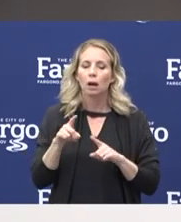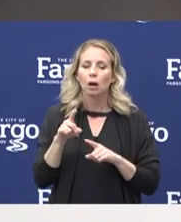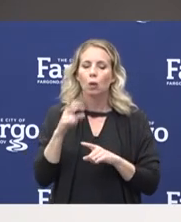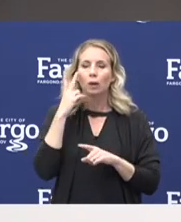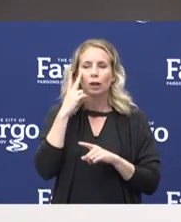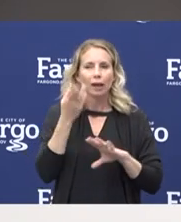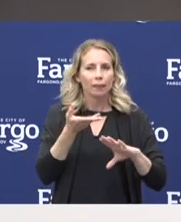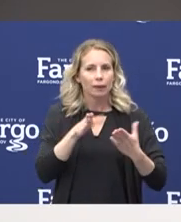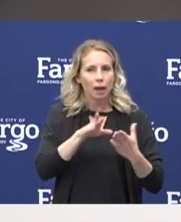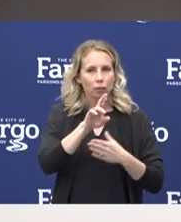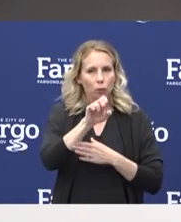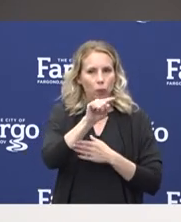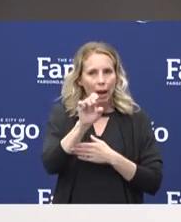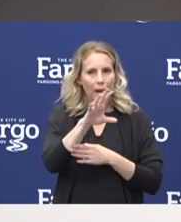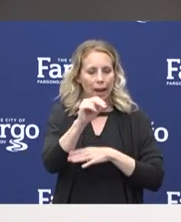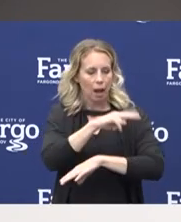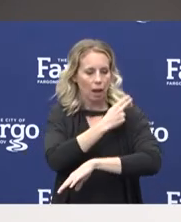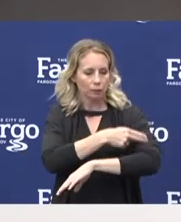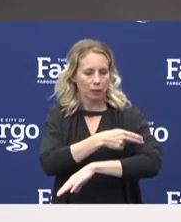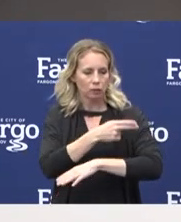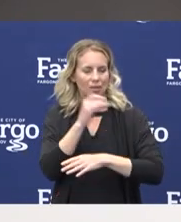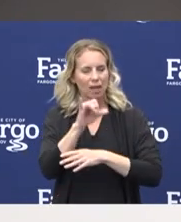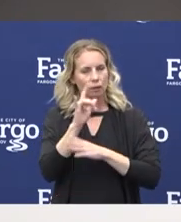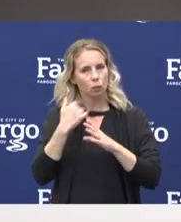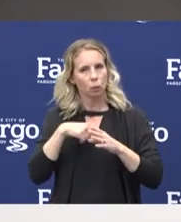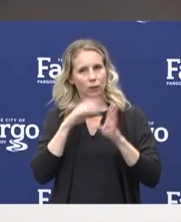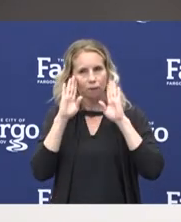That's what you should focus on. Thank you.